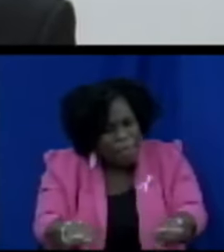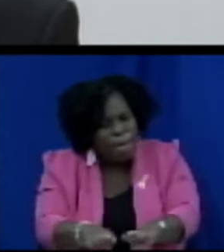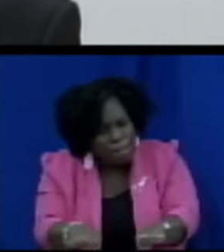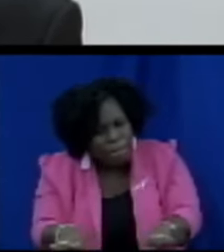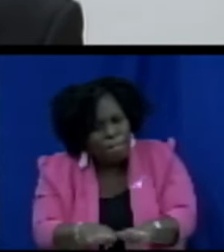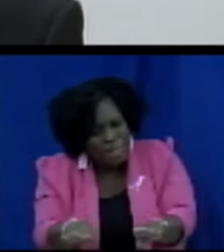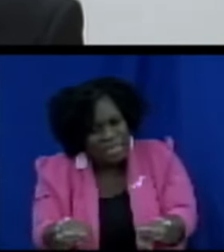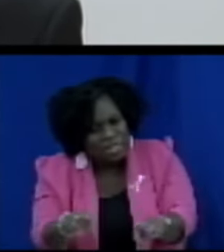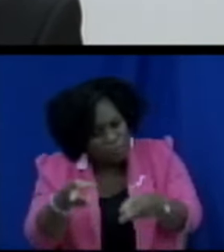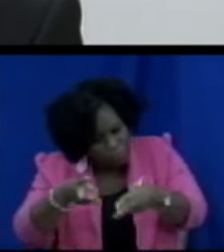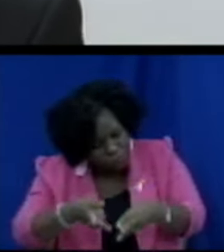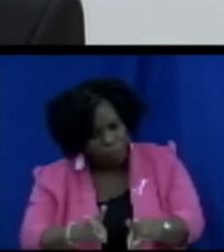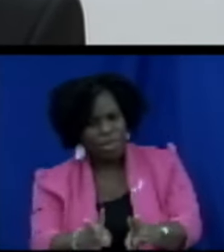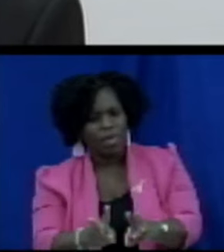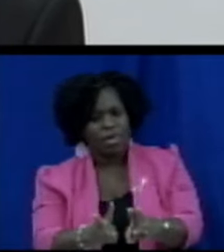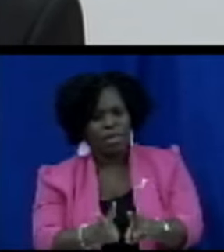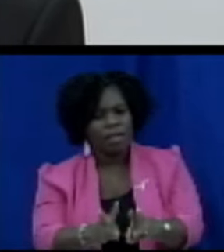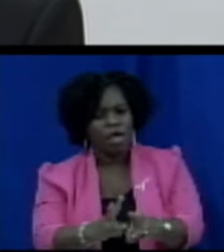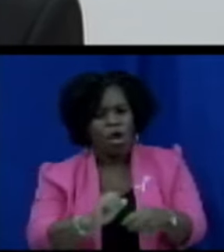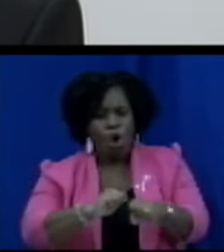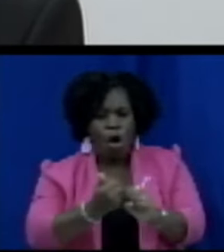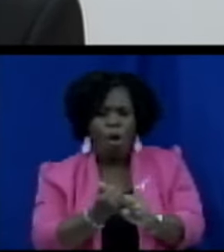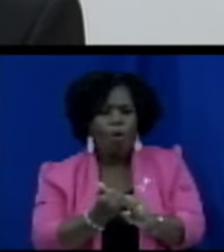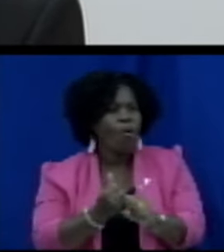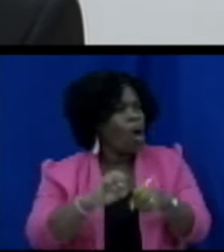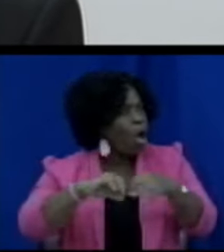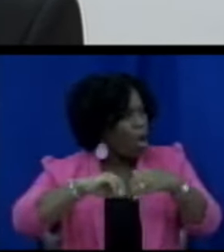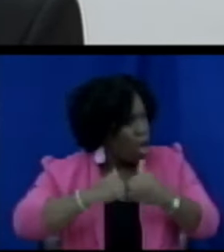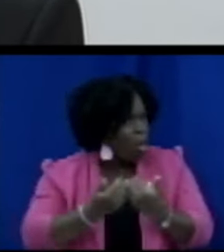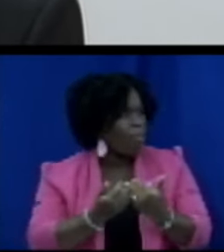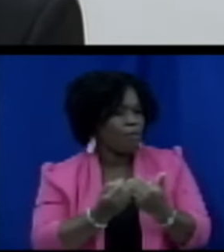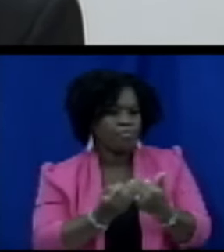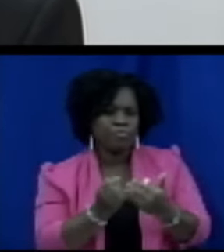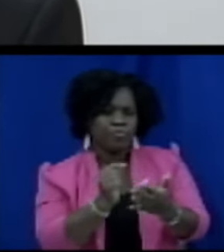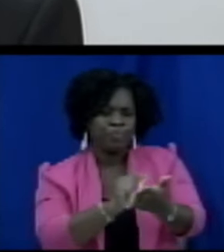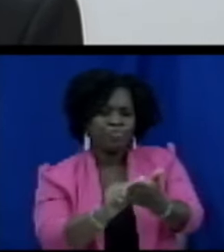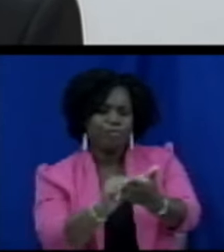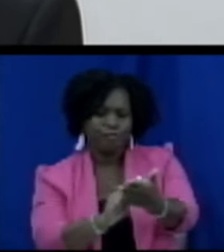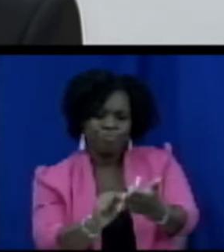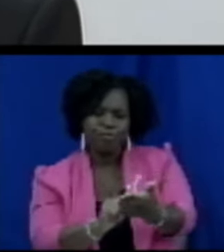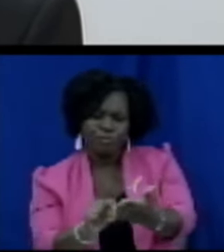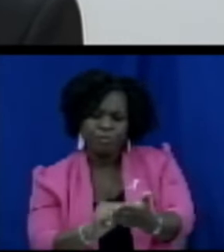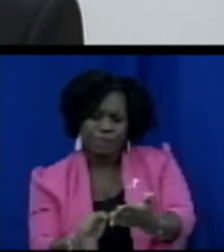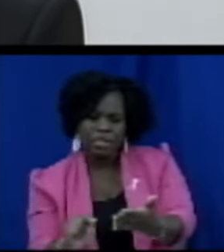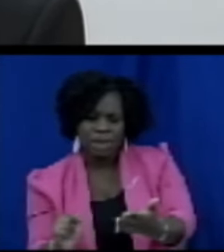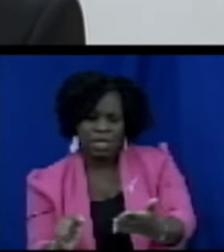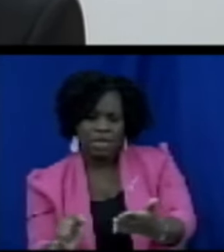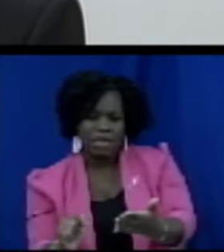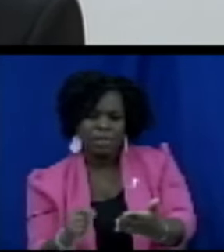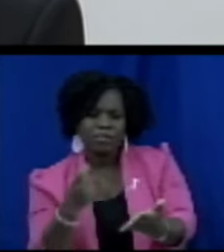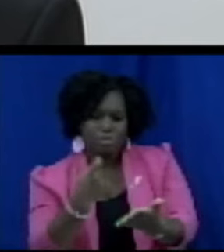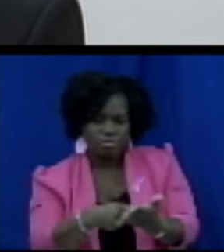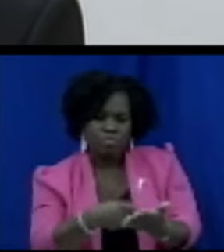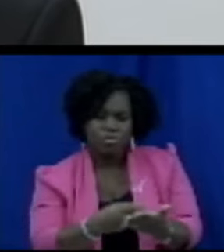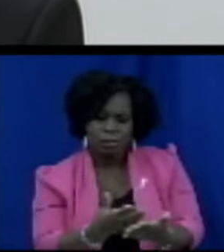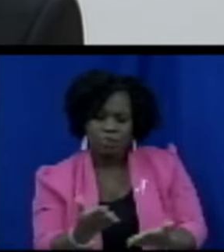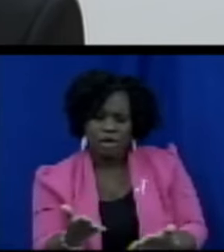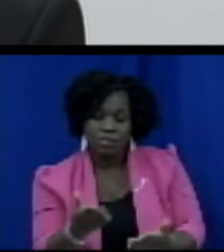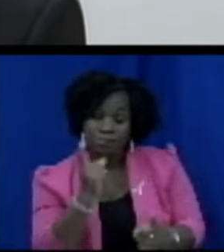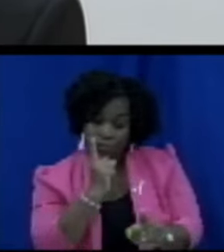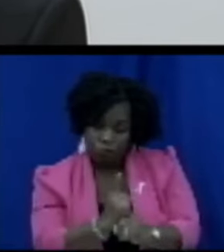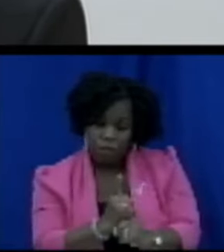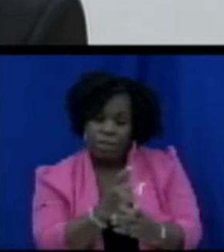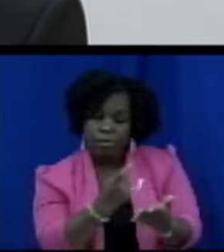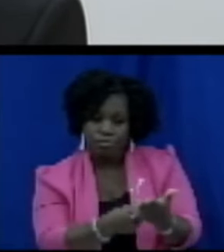should be applied when it comes to this particular matter in